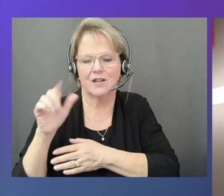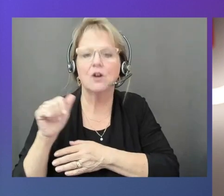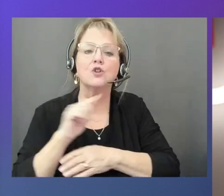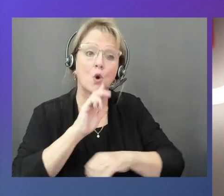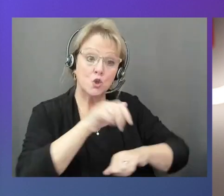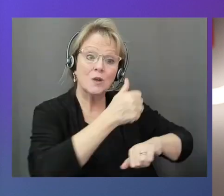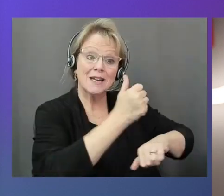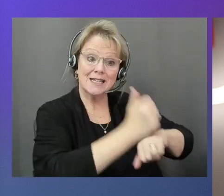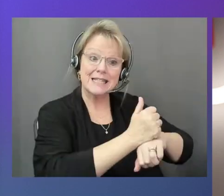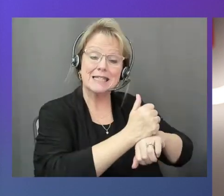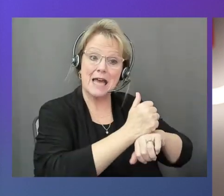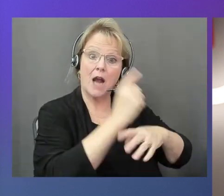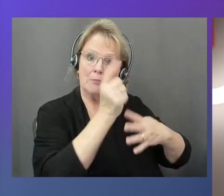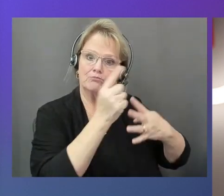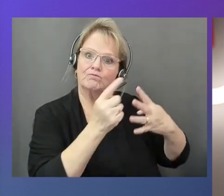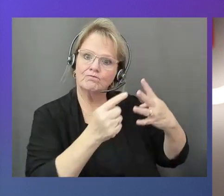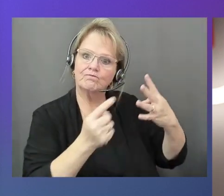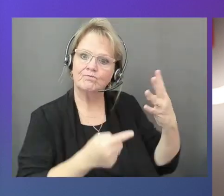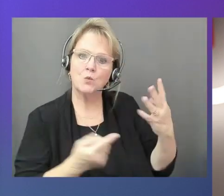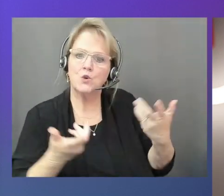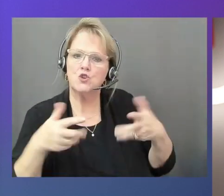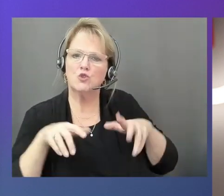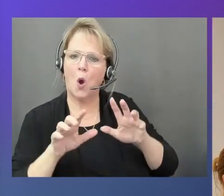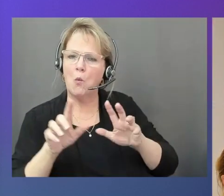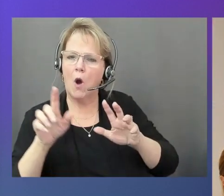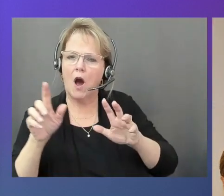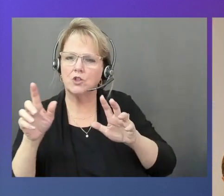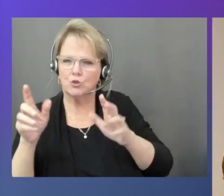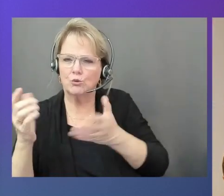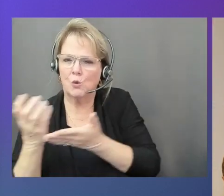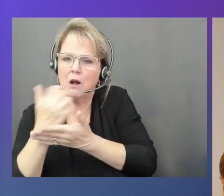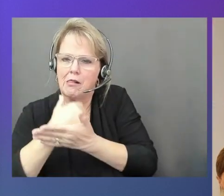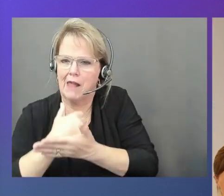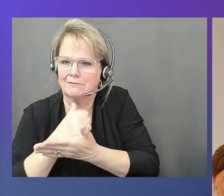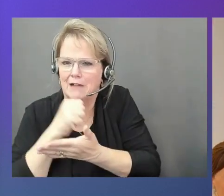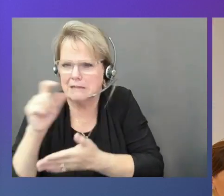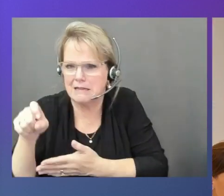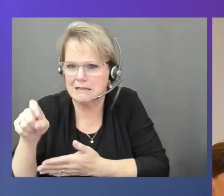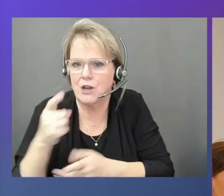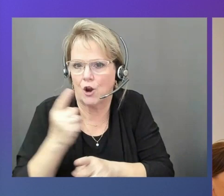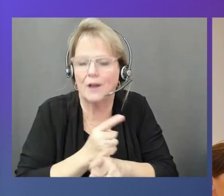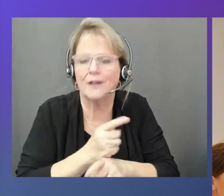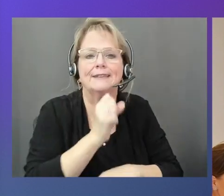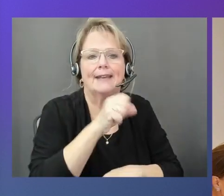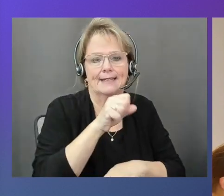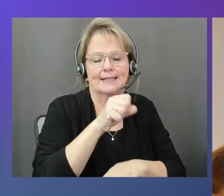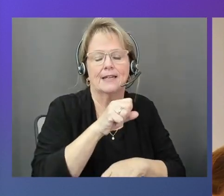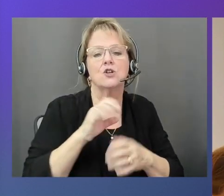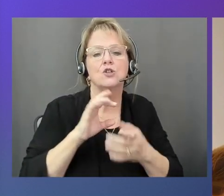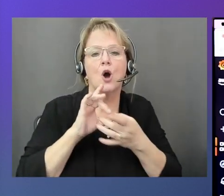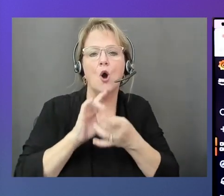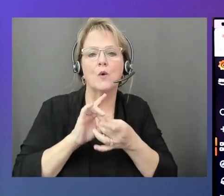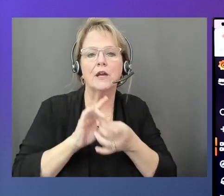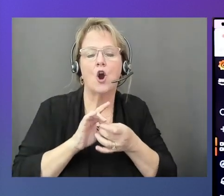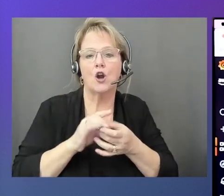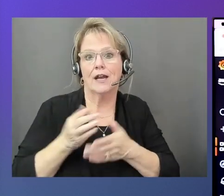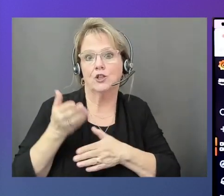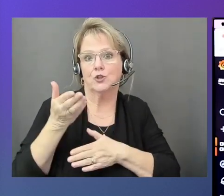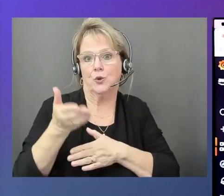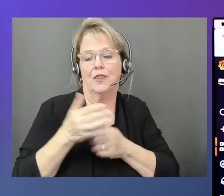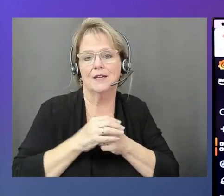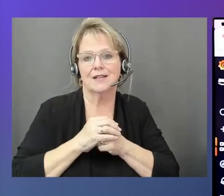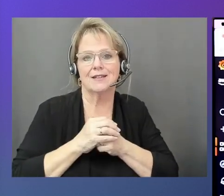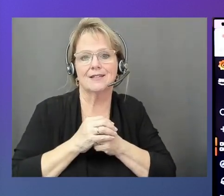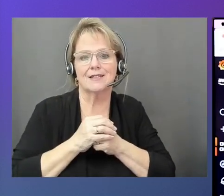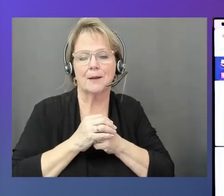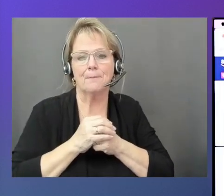collect data when you really don't need to collect it. Right, right. So in this case, for today's demo, I